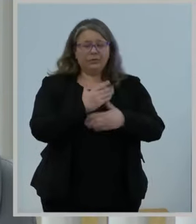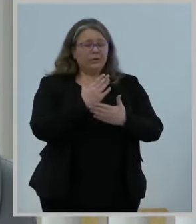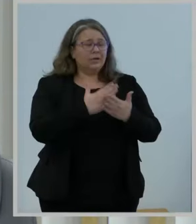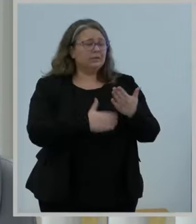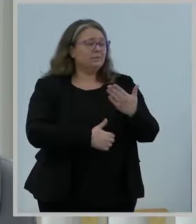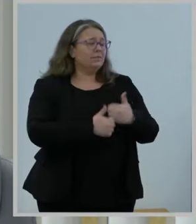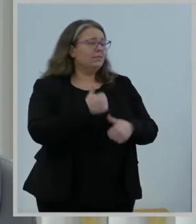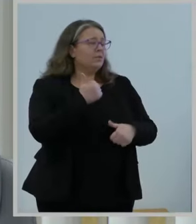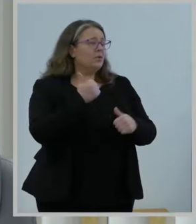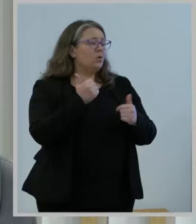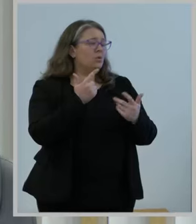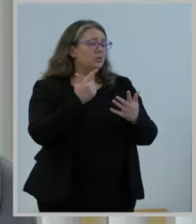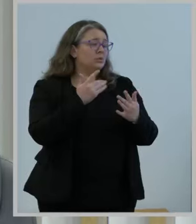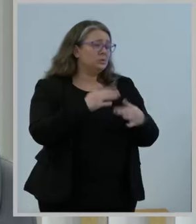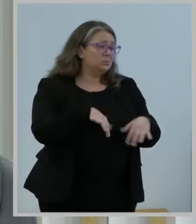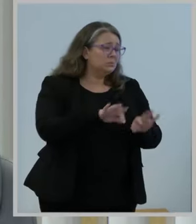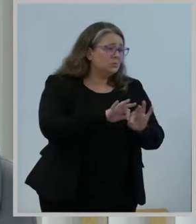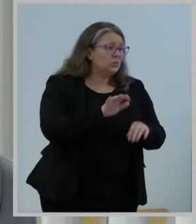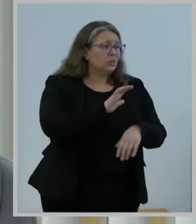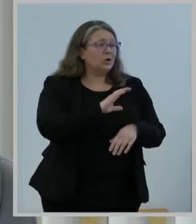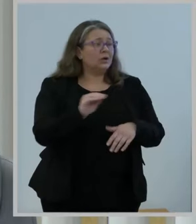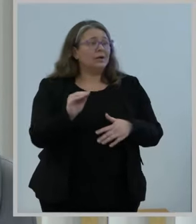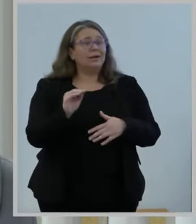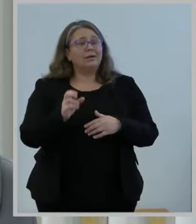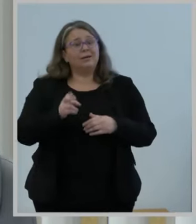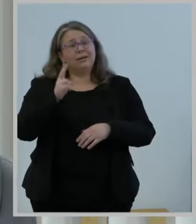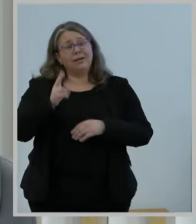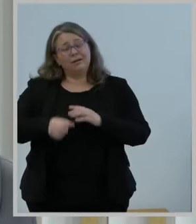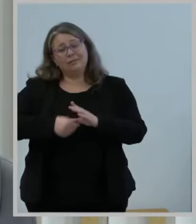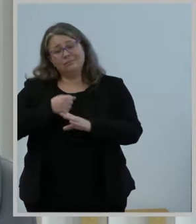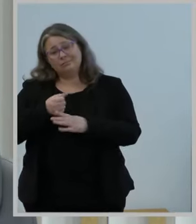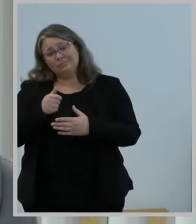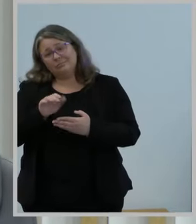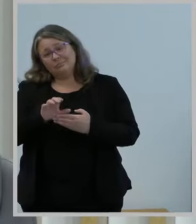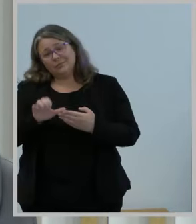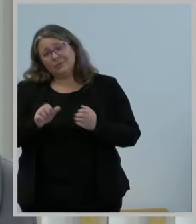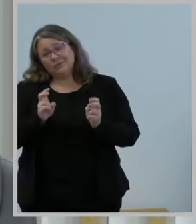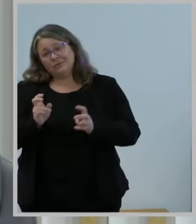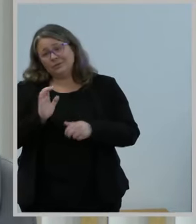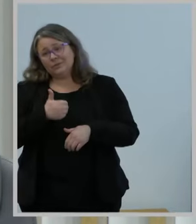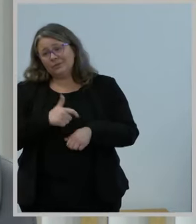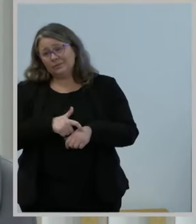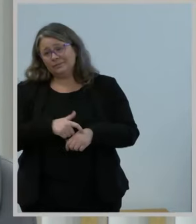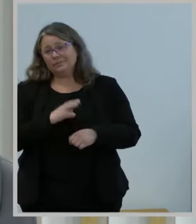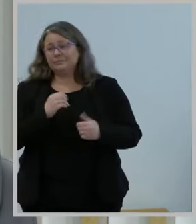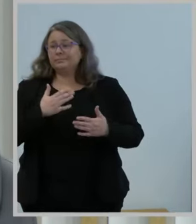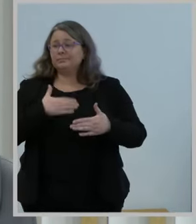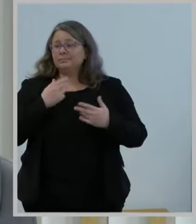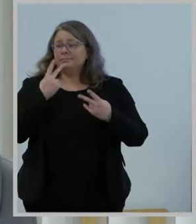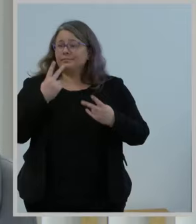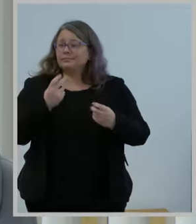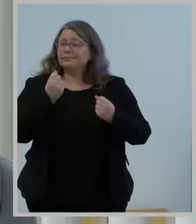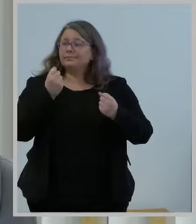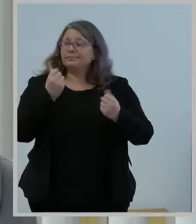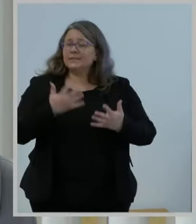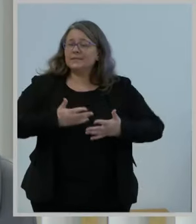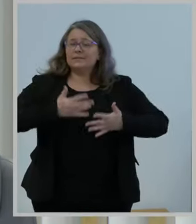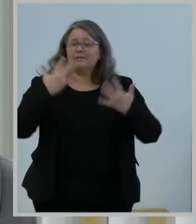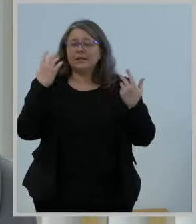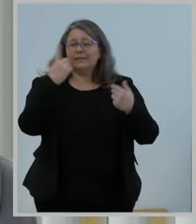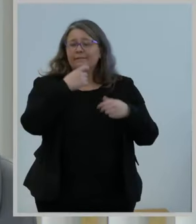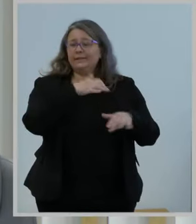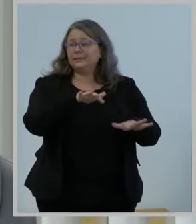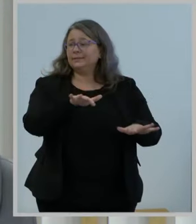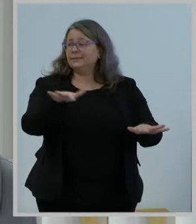consequential issues of our time. And I am so happy to see so many friendly faces and I am looking forward to meeting